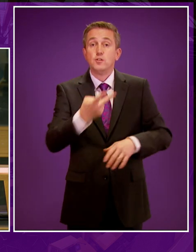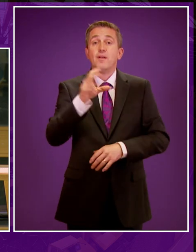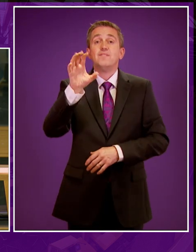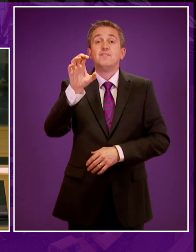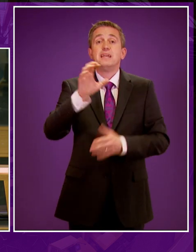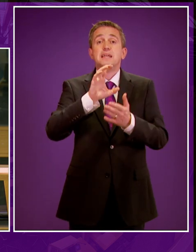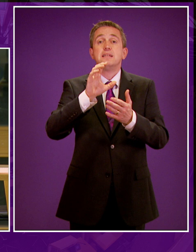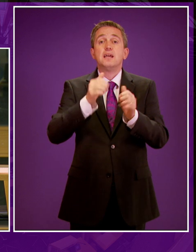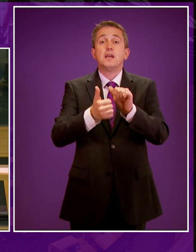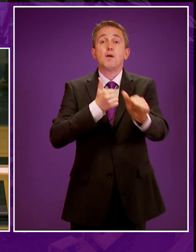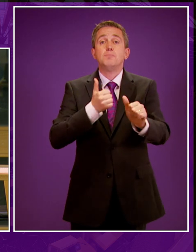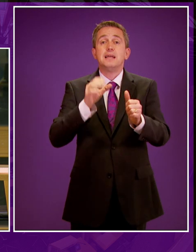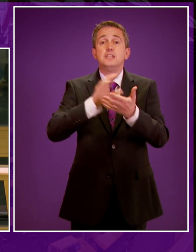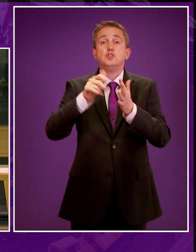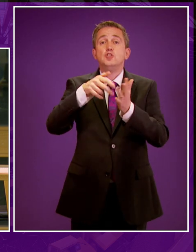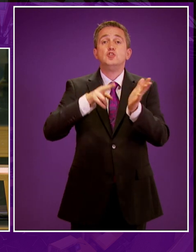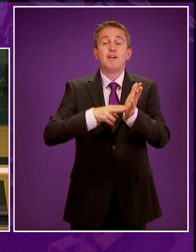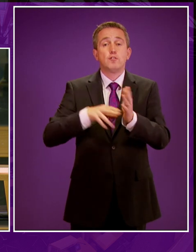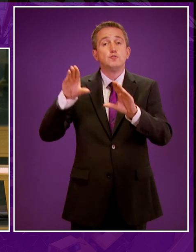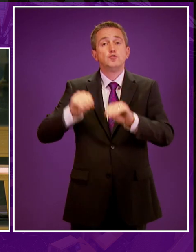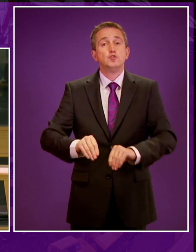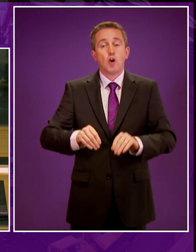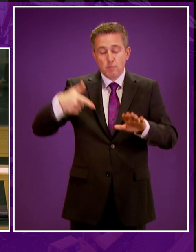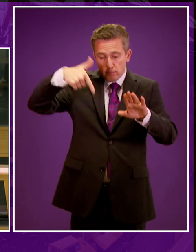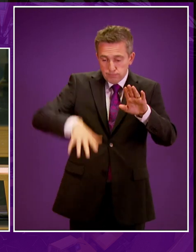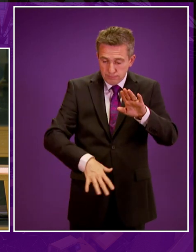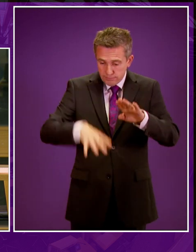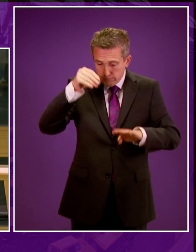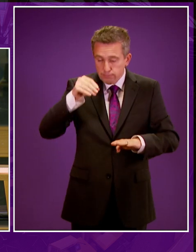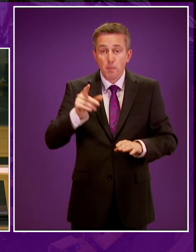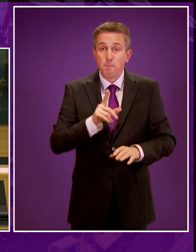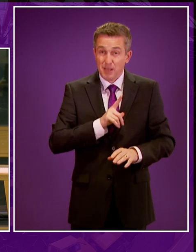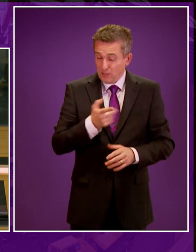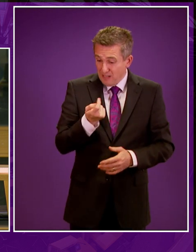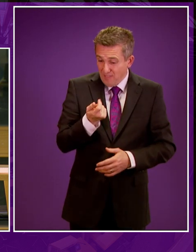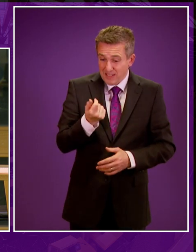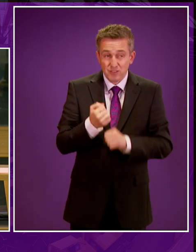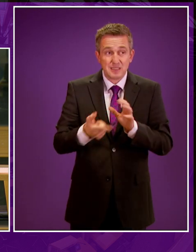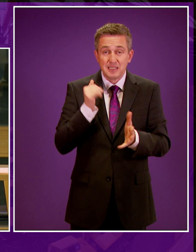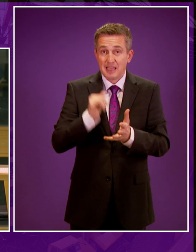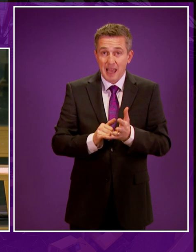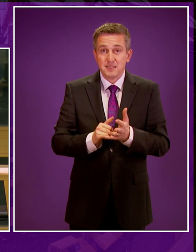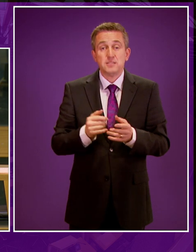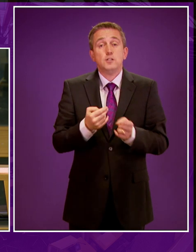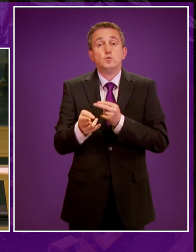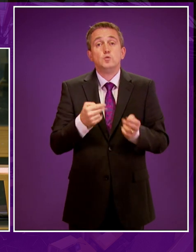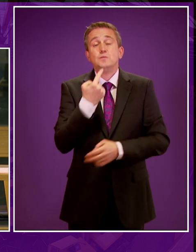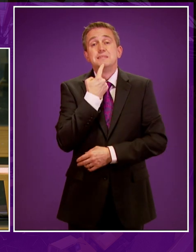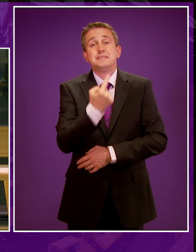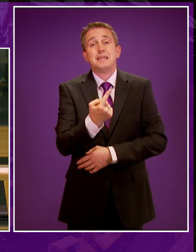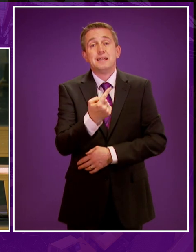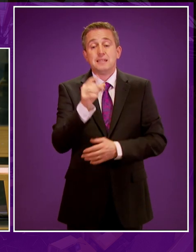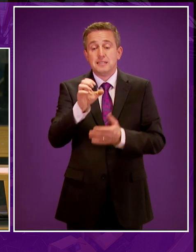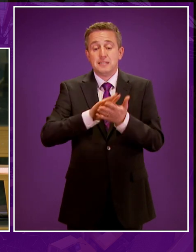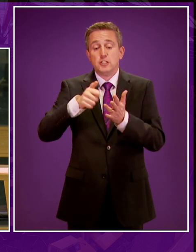terminated its operations in Romania, partly due to underwhelming results. According to the news site RT, globally,